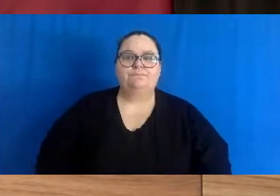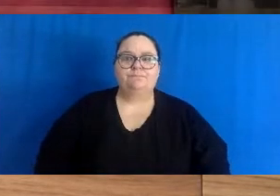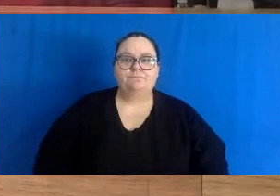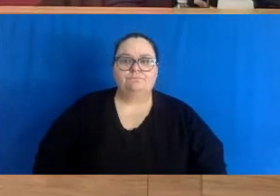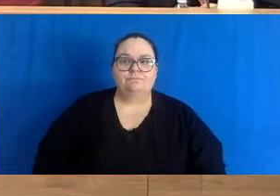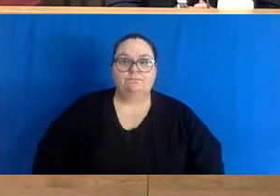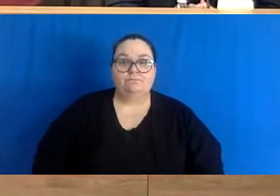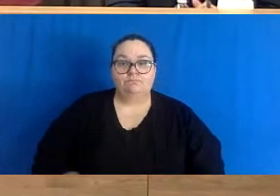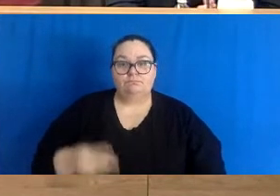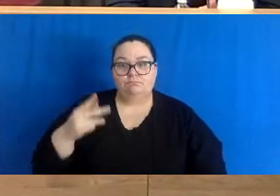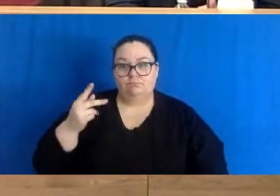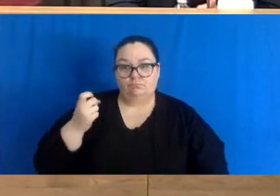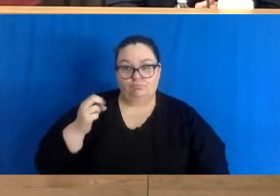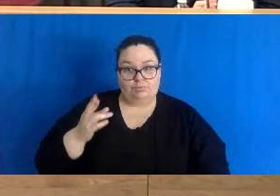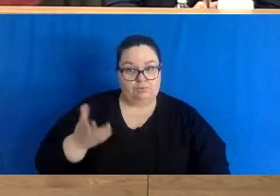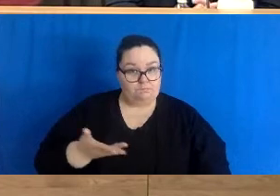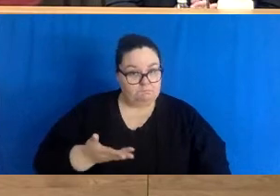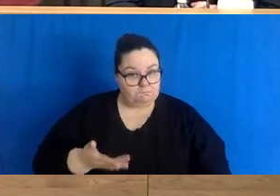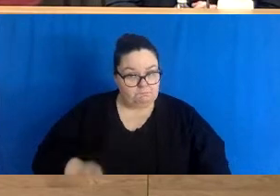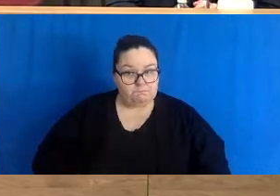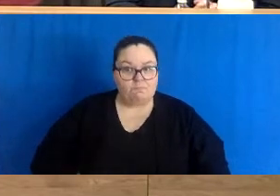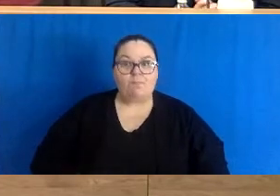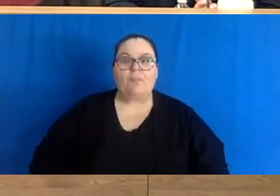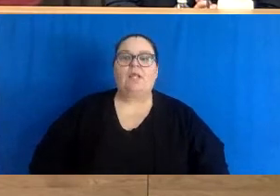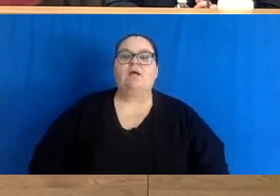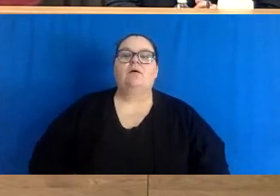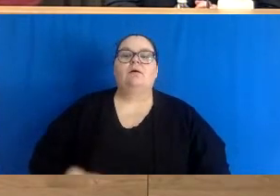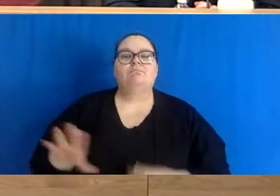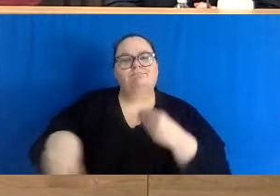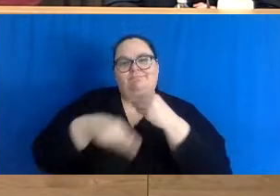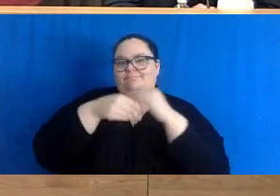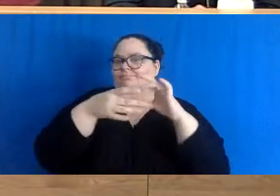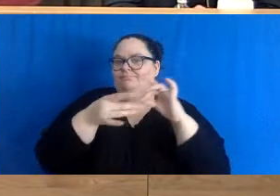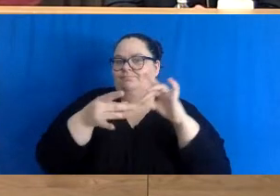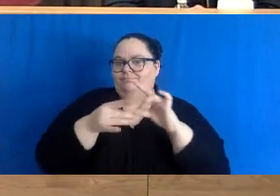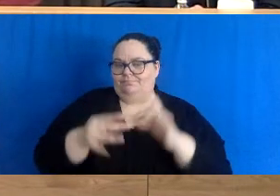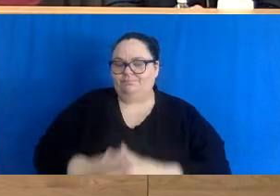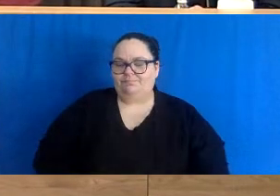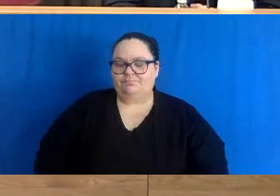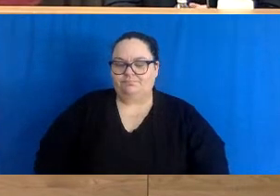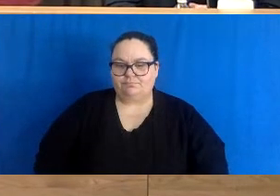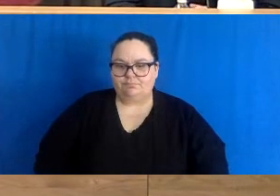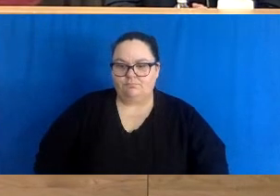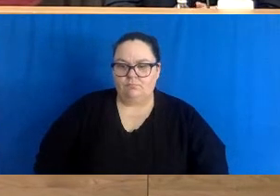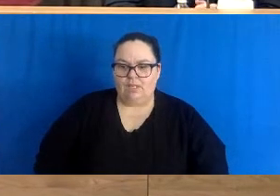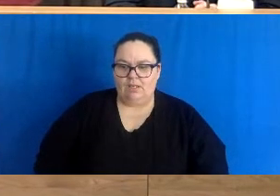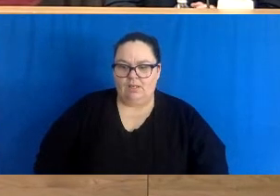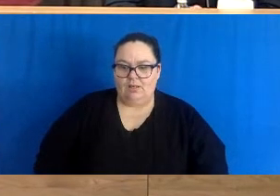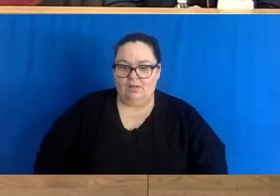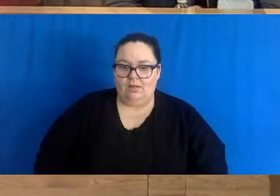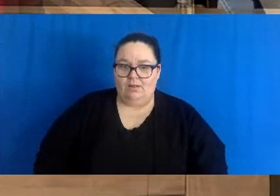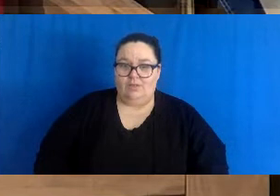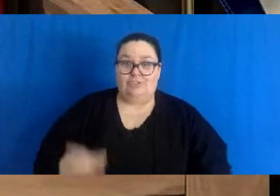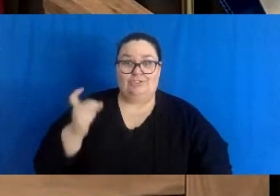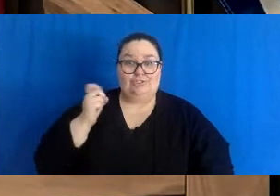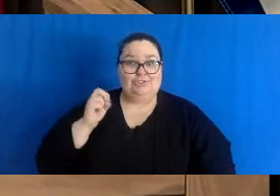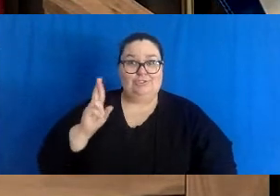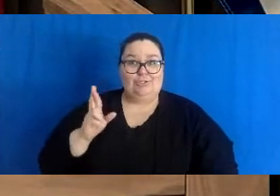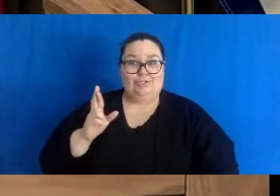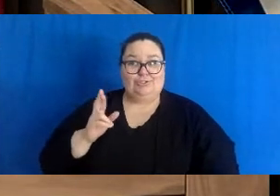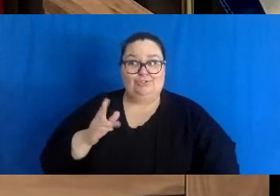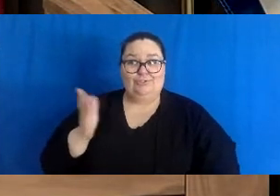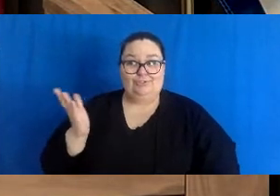Premier? The only thing I guess I just want to add to that because it's absolutely correct what Dr. Russell is saying, obviously,